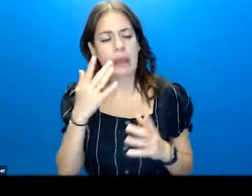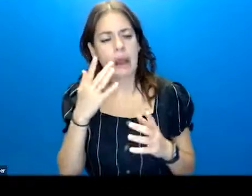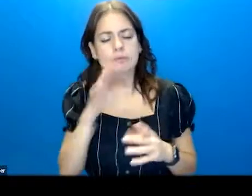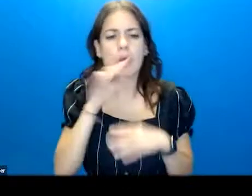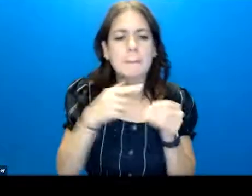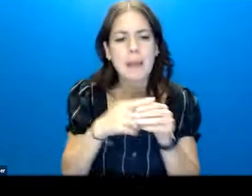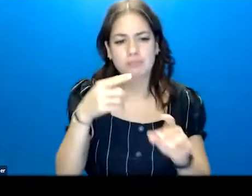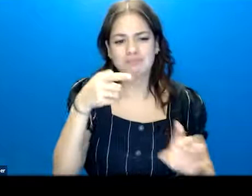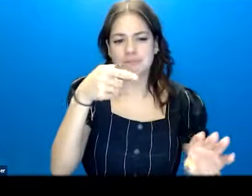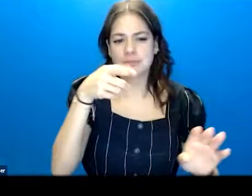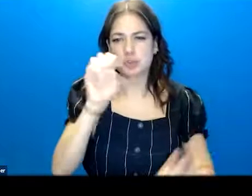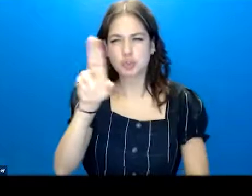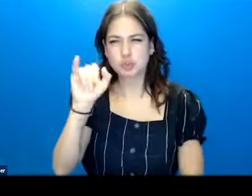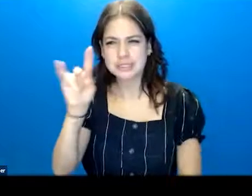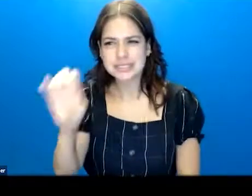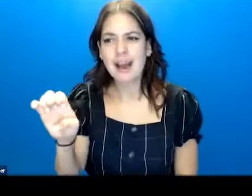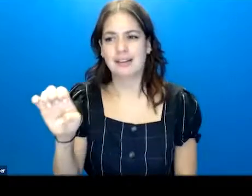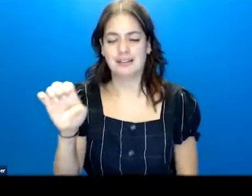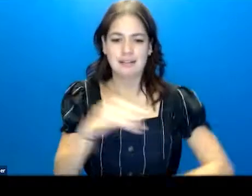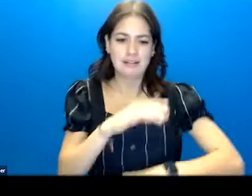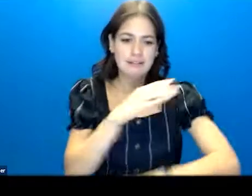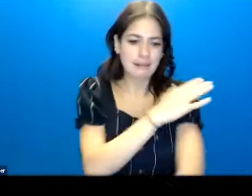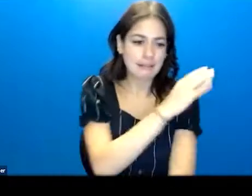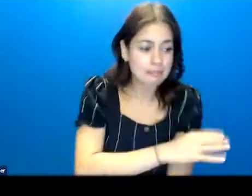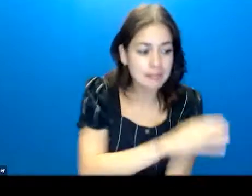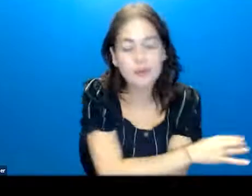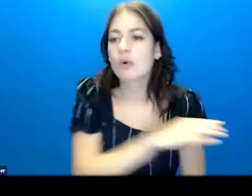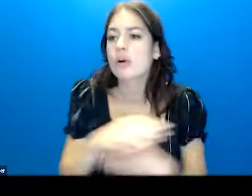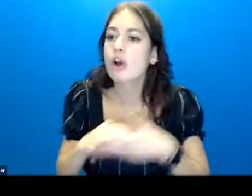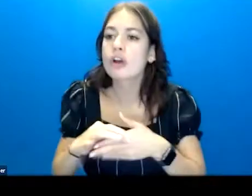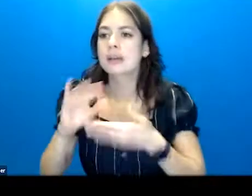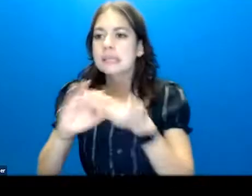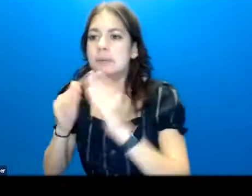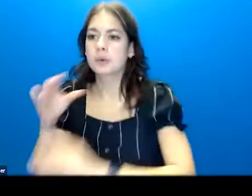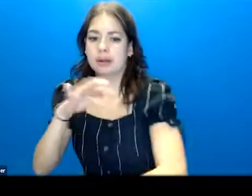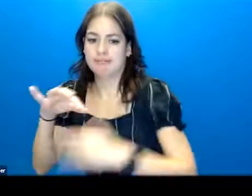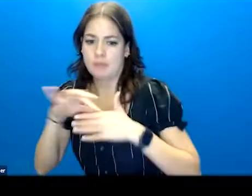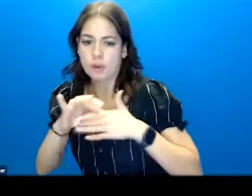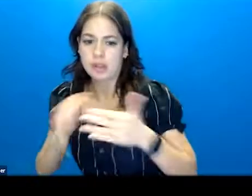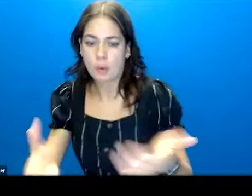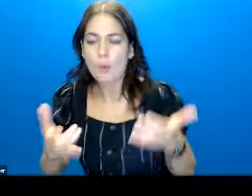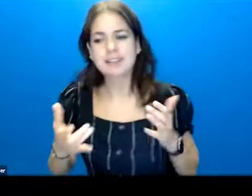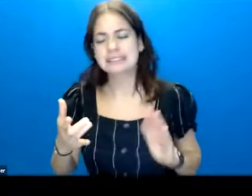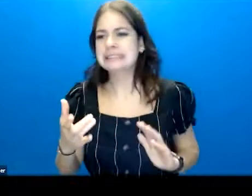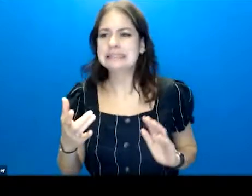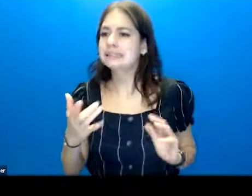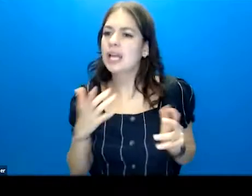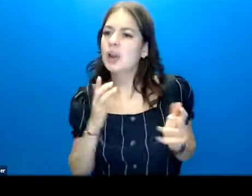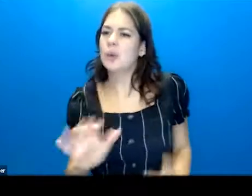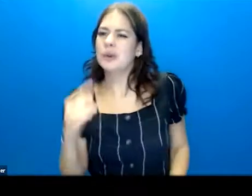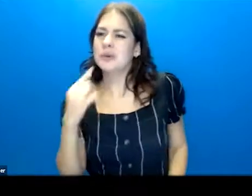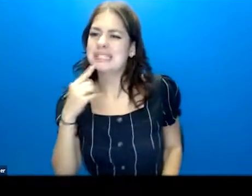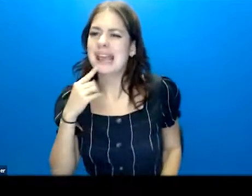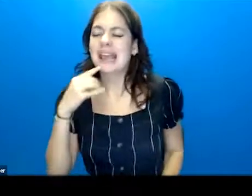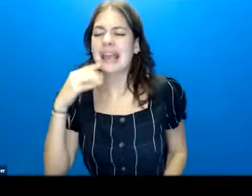talk about suicide in clinical contexts and community contexts, I really want to discourage folks from saying